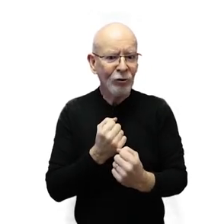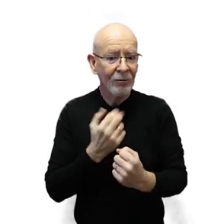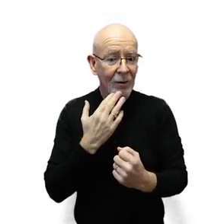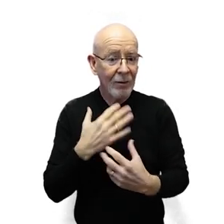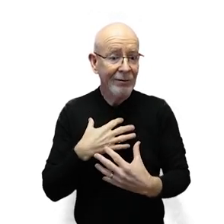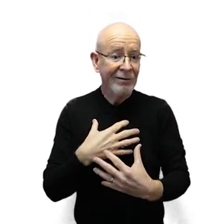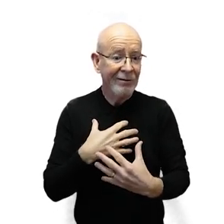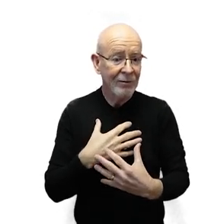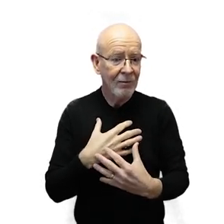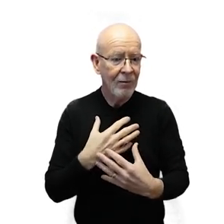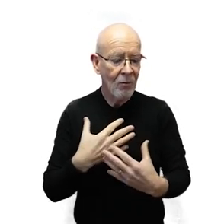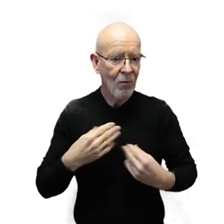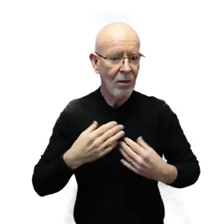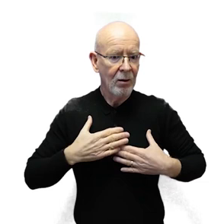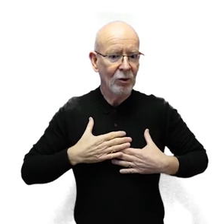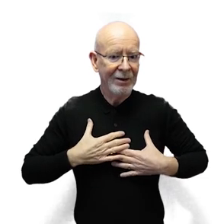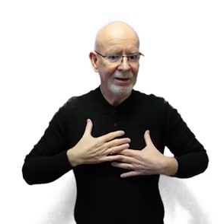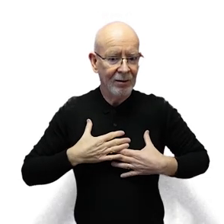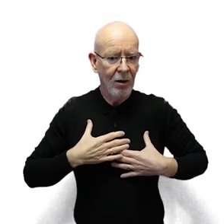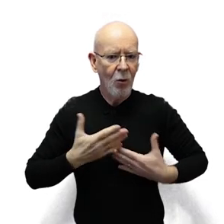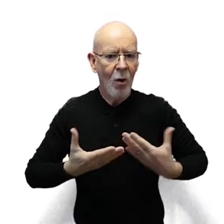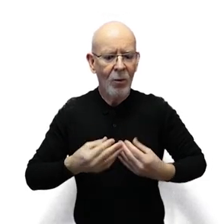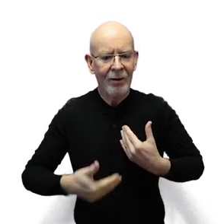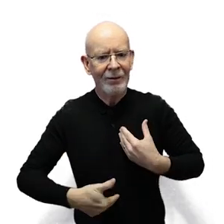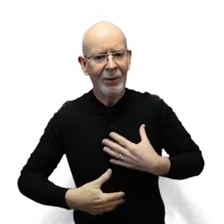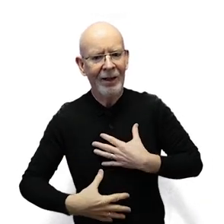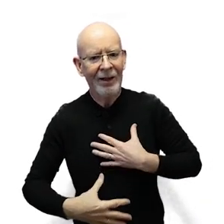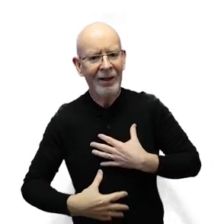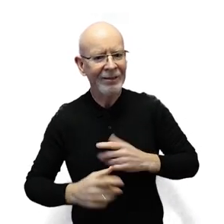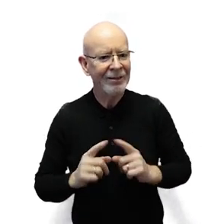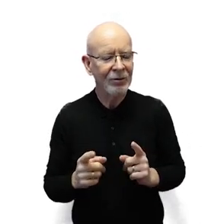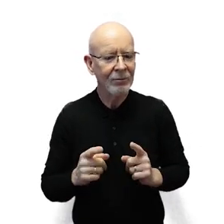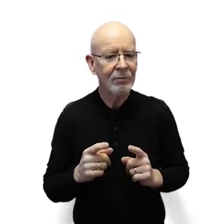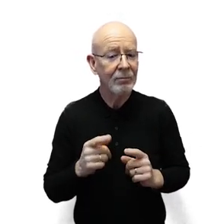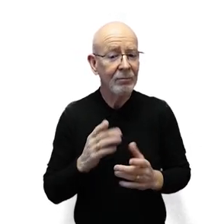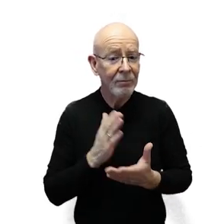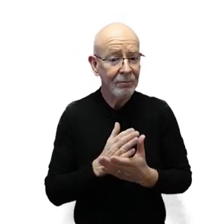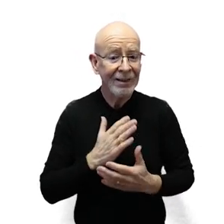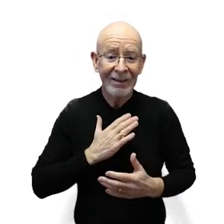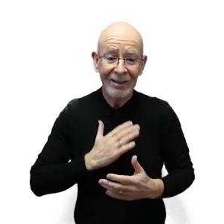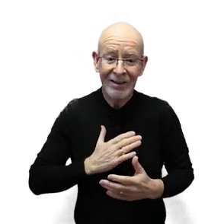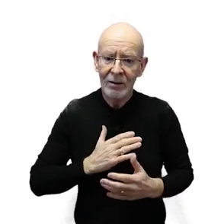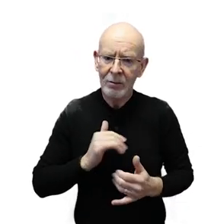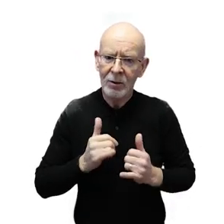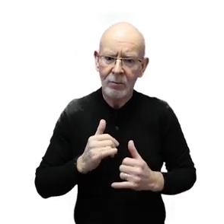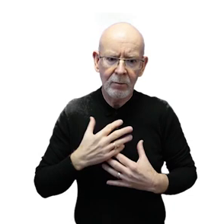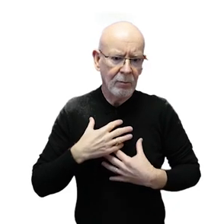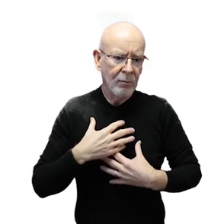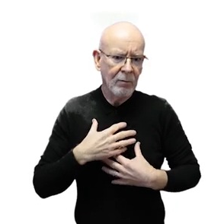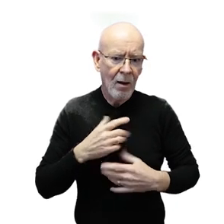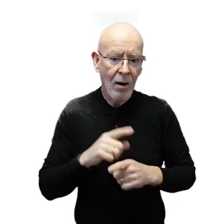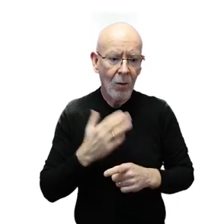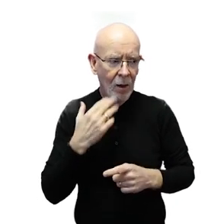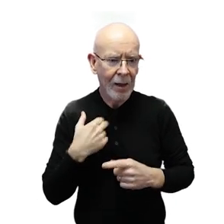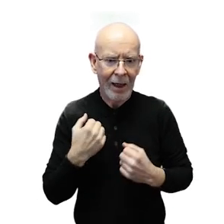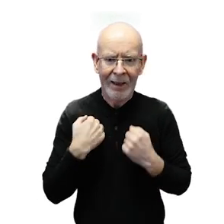actively with our upper chest versus a relaxed breathing pattern. We absolutely need to breathe actively sometimes, such